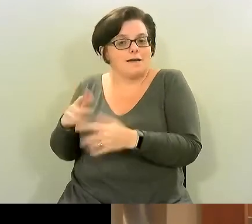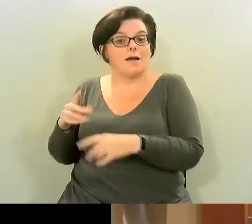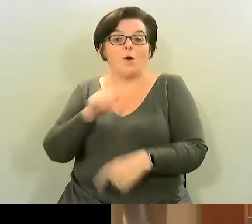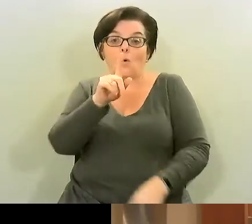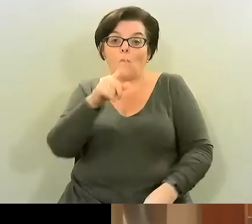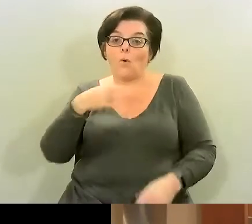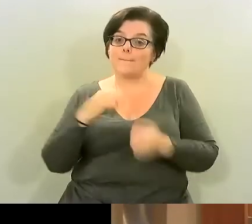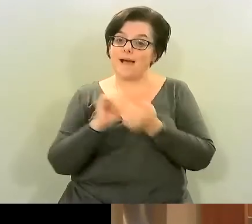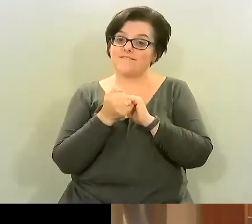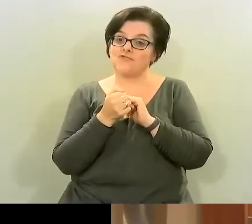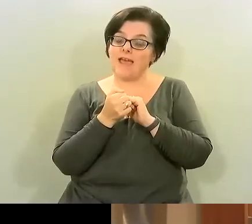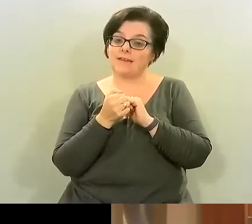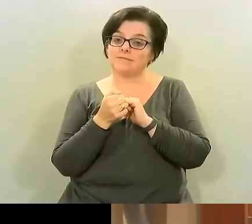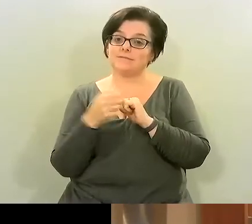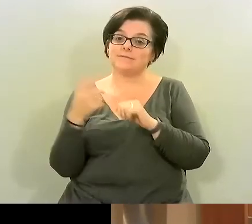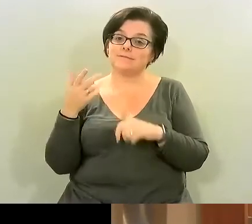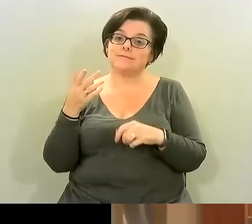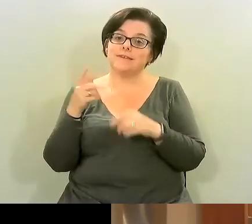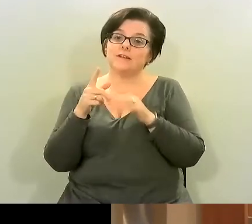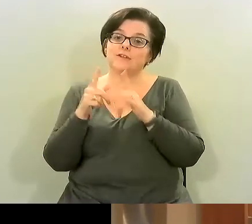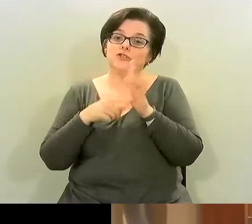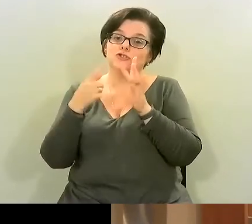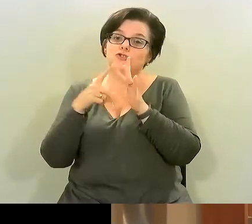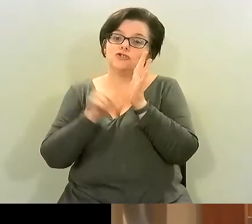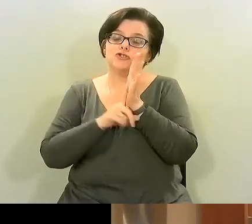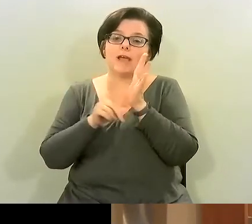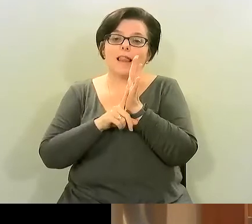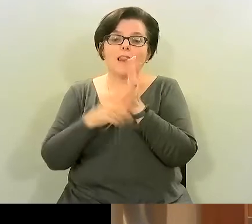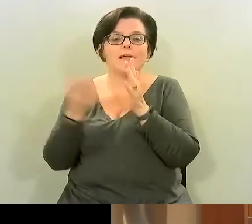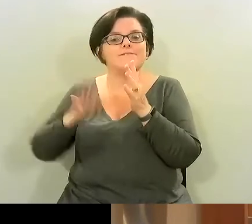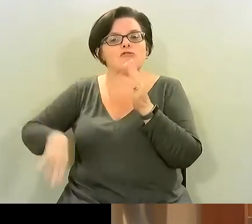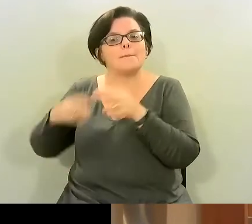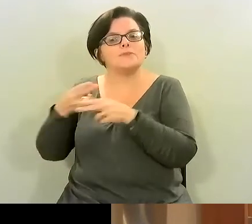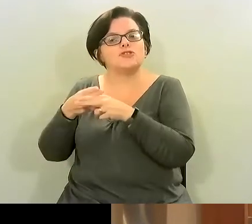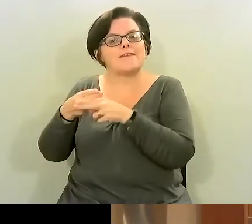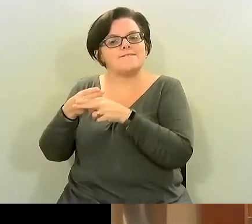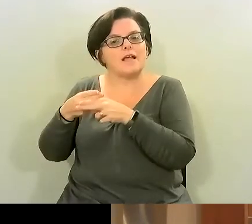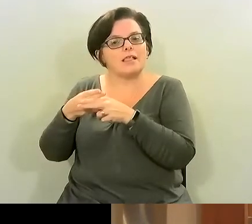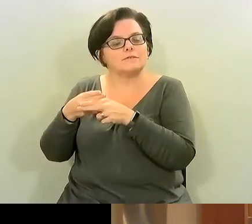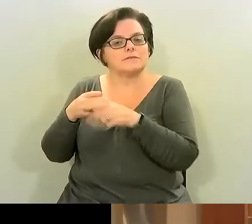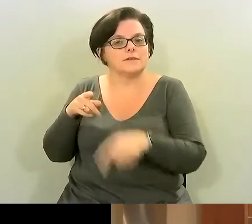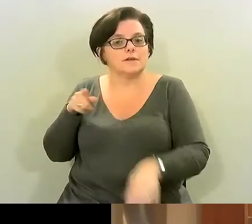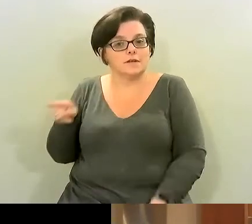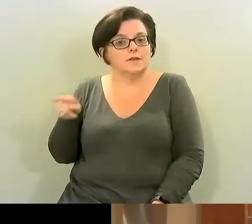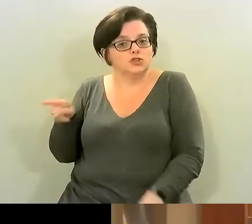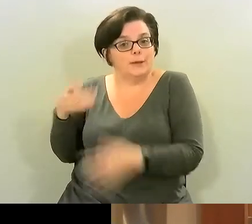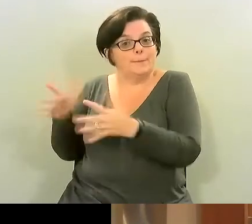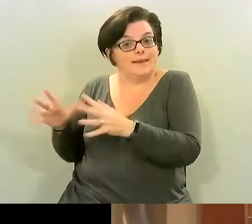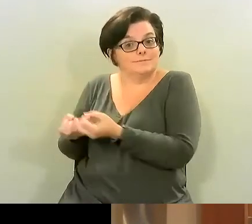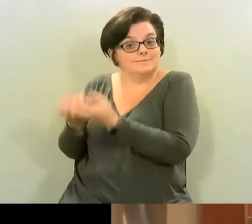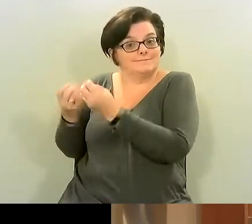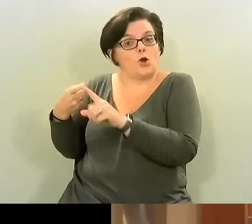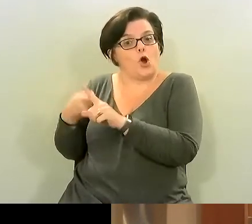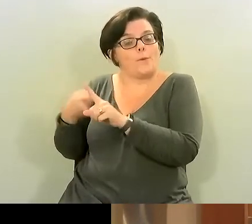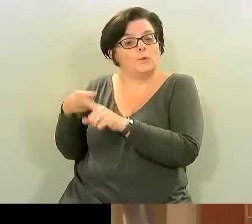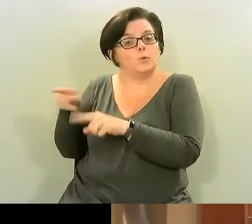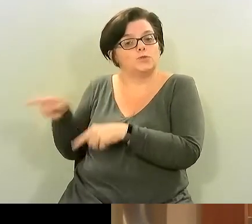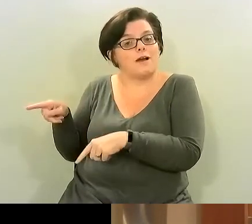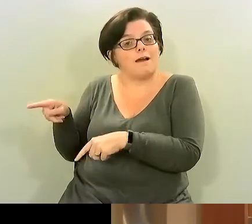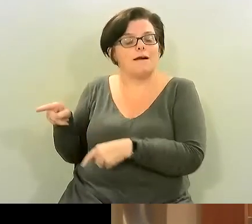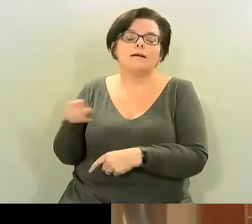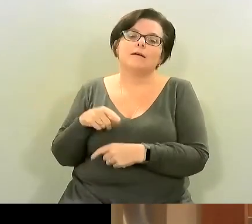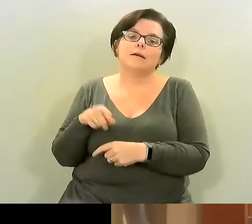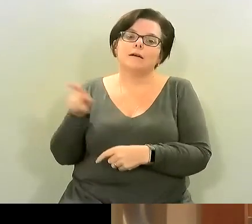jill from sheffield as um asked are there any who is also a fellow kombucha brewer um are there